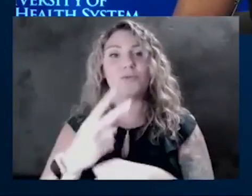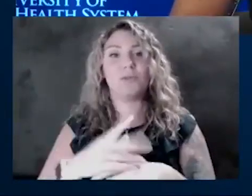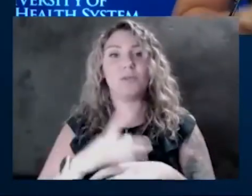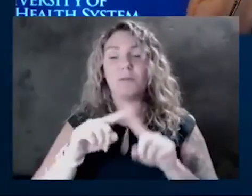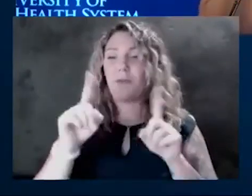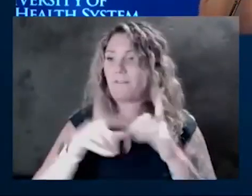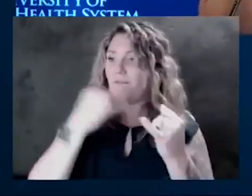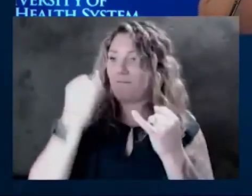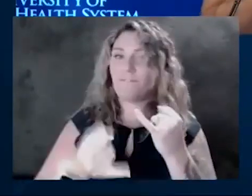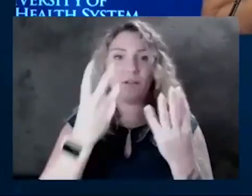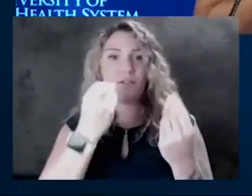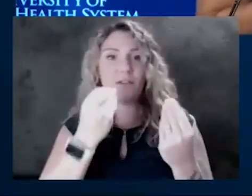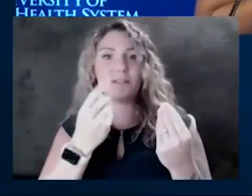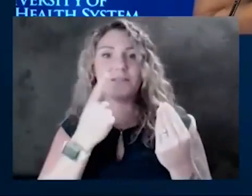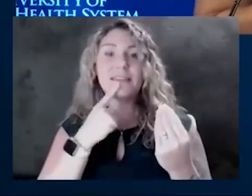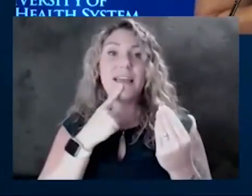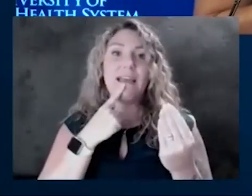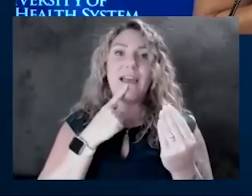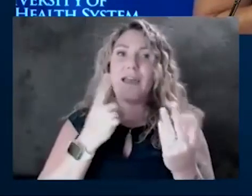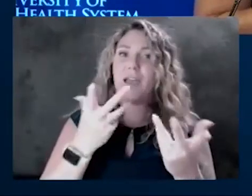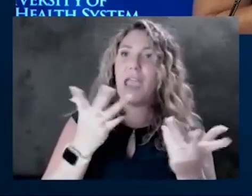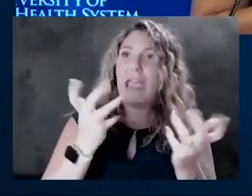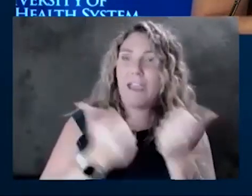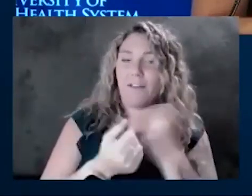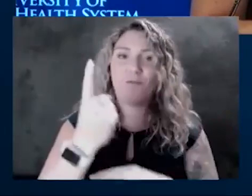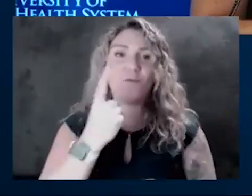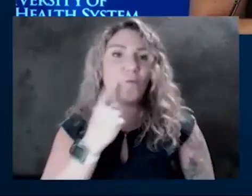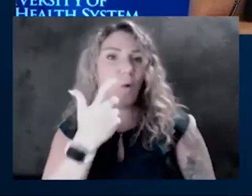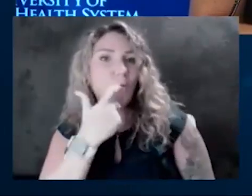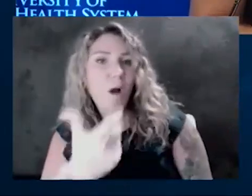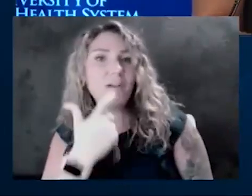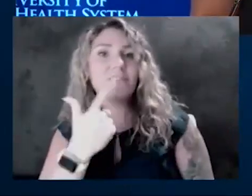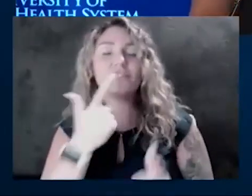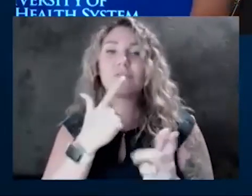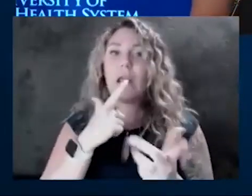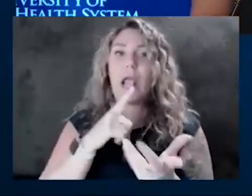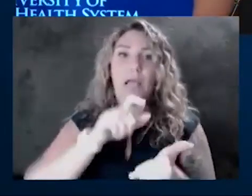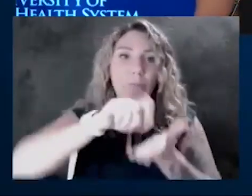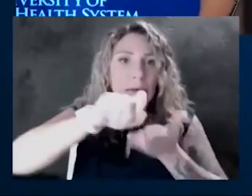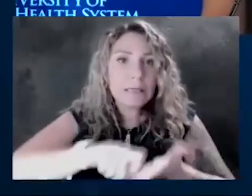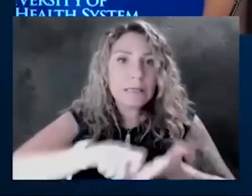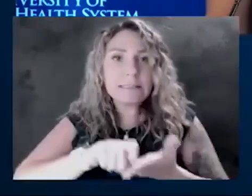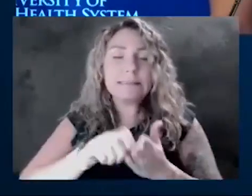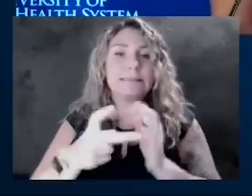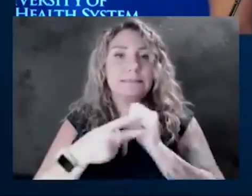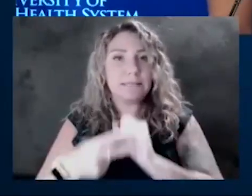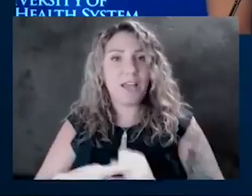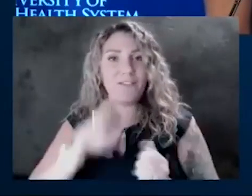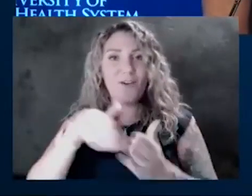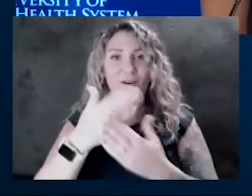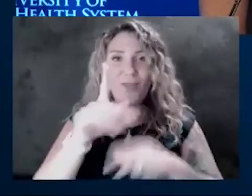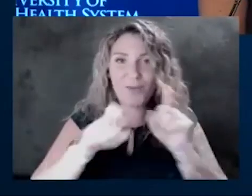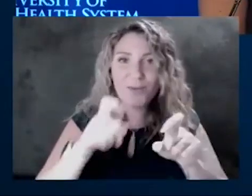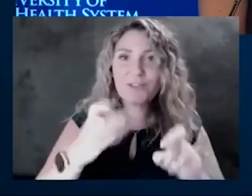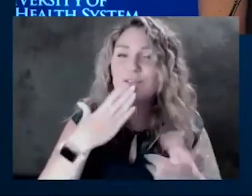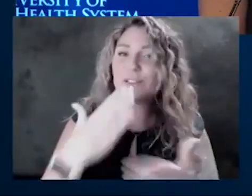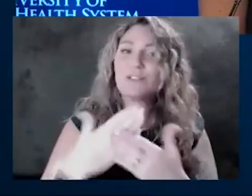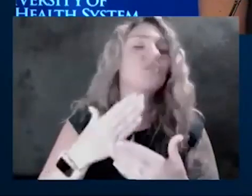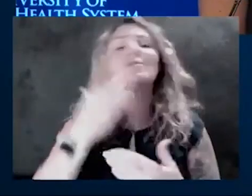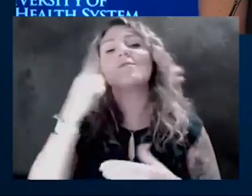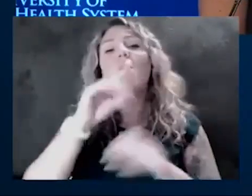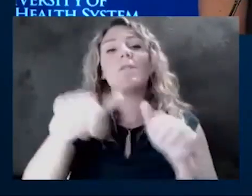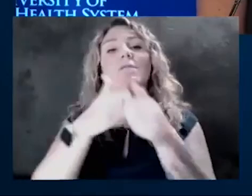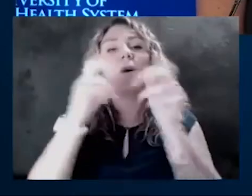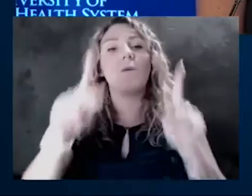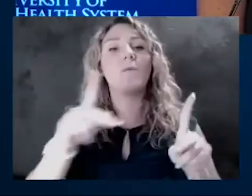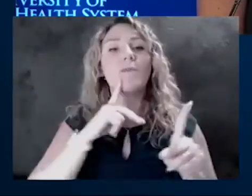I'm literally taking down every single question and they are good ones. So I'm going to hang on to these. again, we're going to do those on follow up Friday. So thank you for sending those